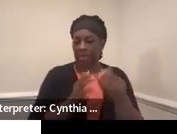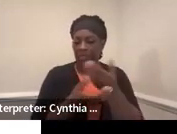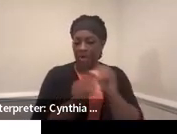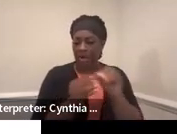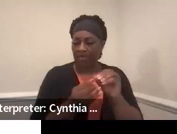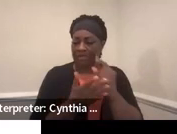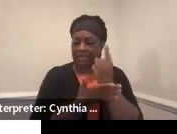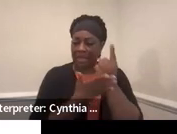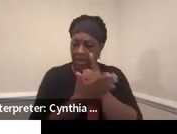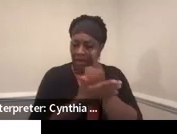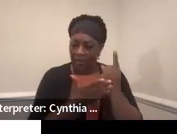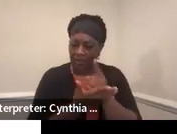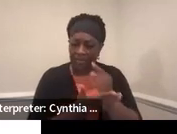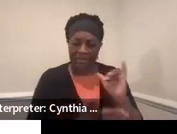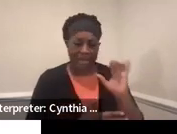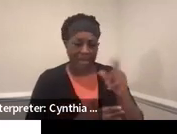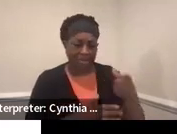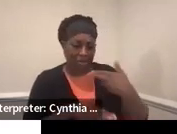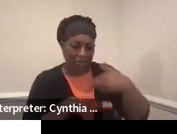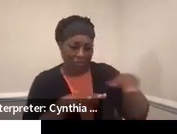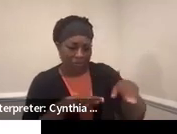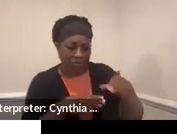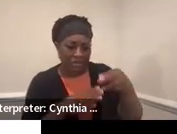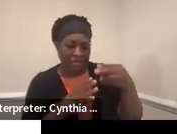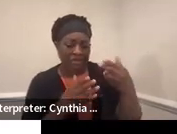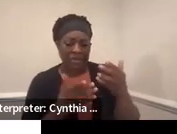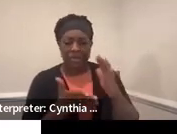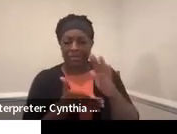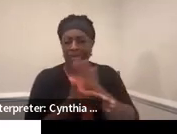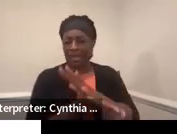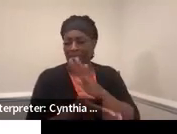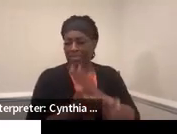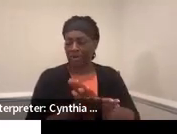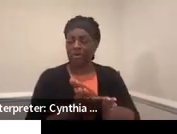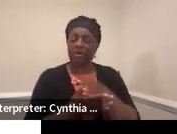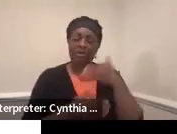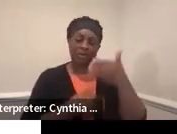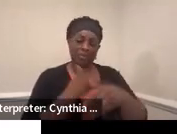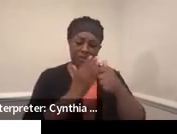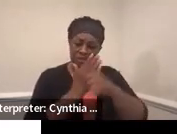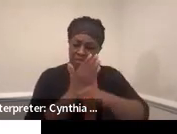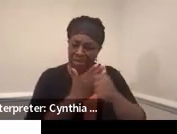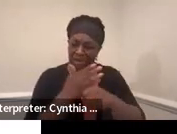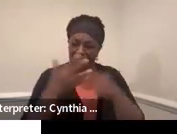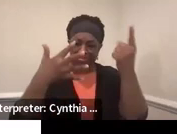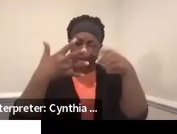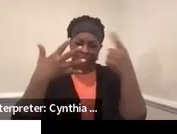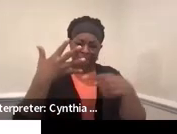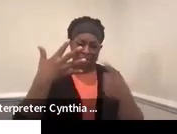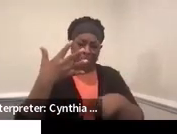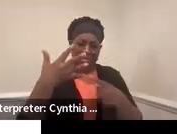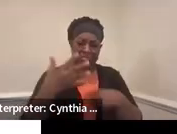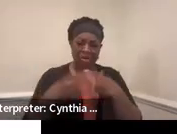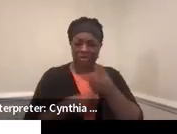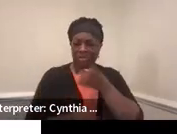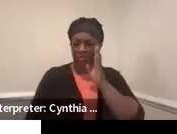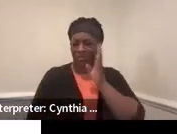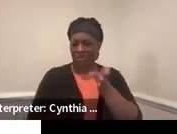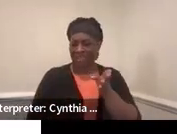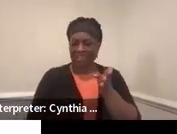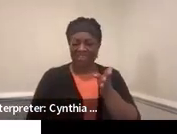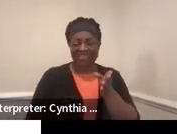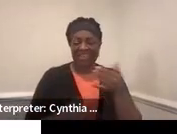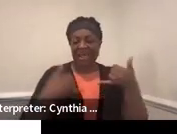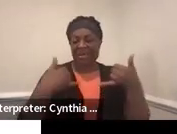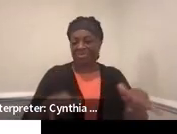hours, the IEP quick reference document, the procedural manual, and user. It's like party favors. We're just giving